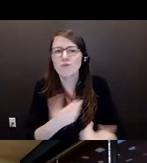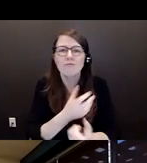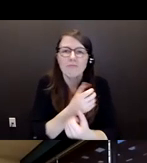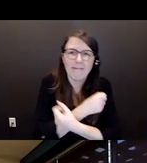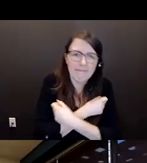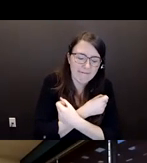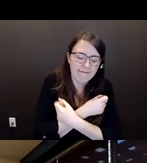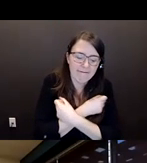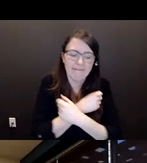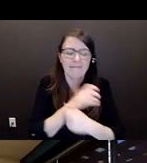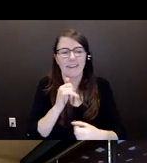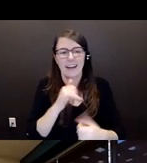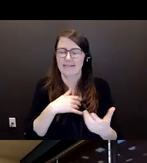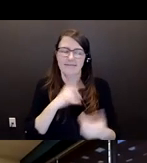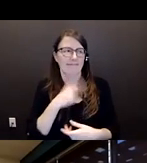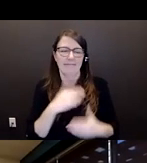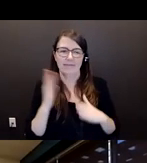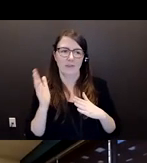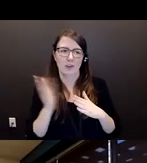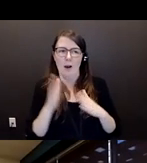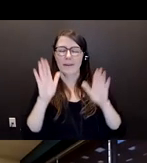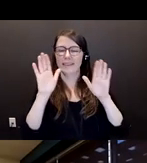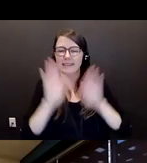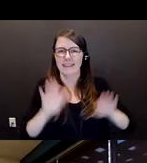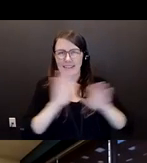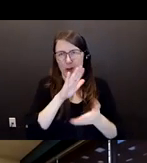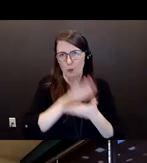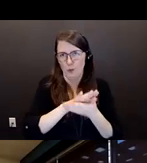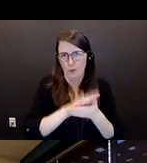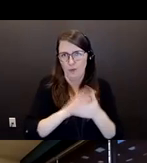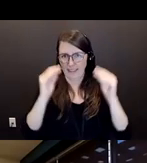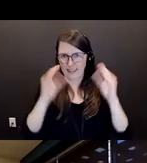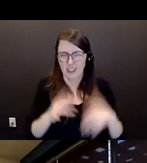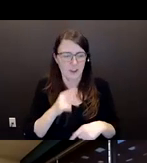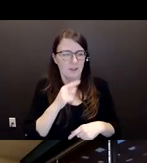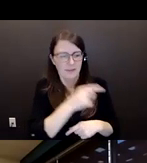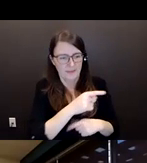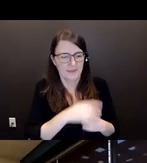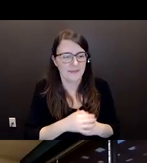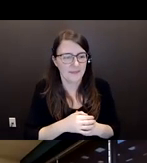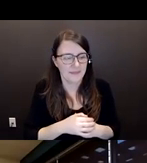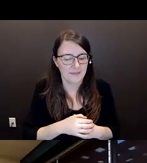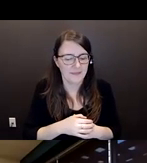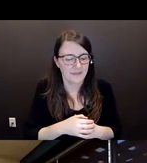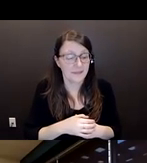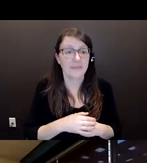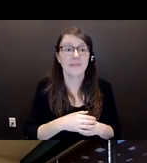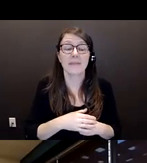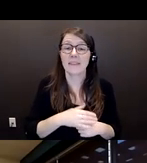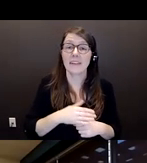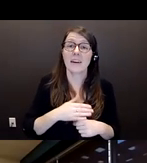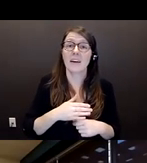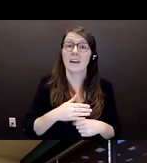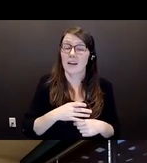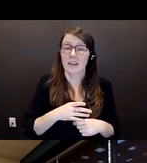the ultimate Sunday school teacher and everything like that. My relationship with her stuck